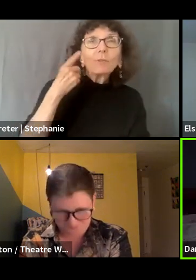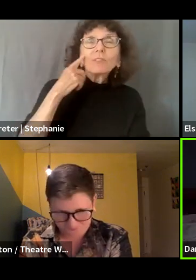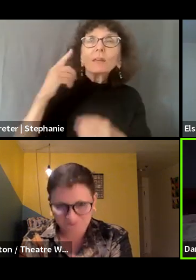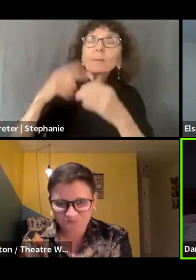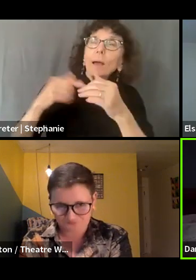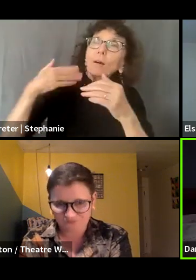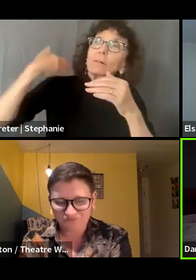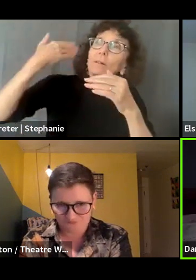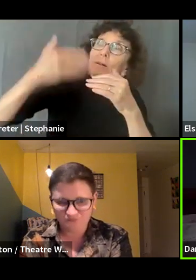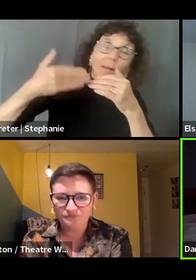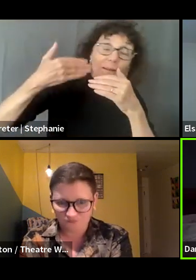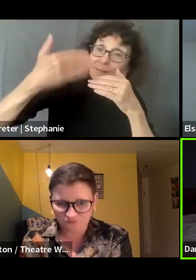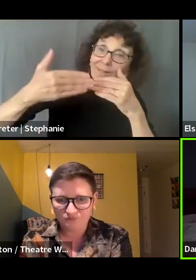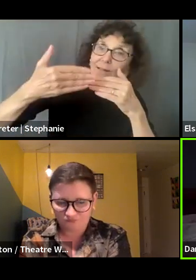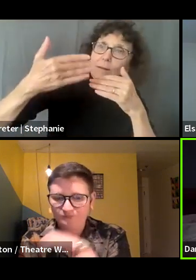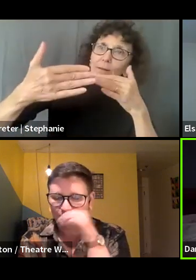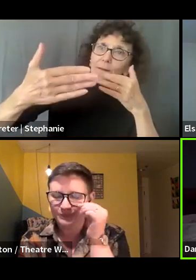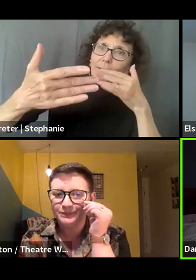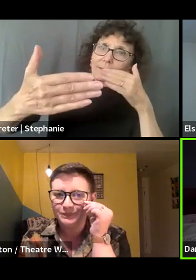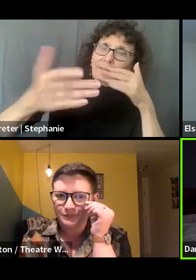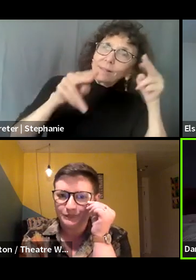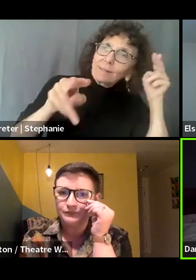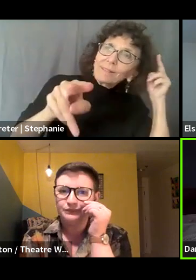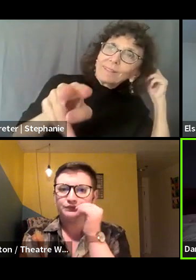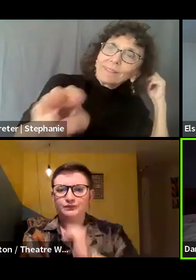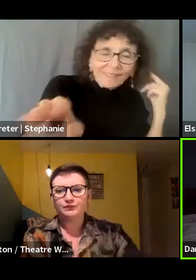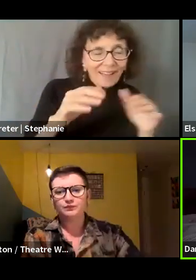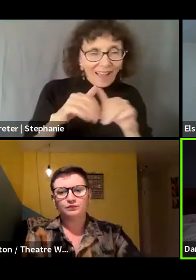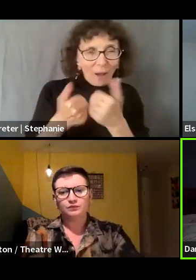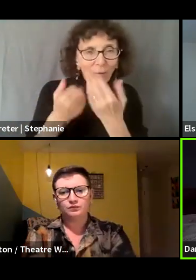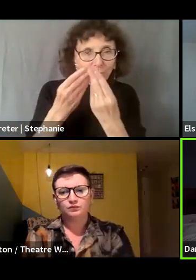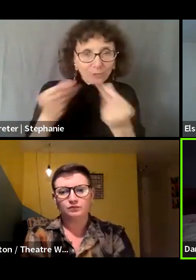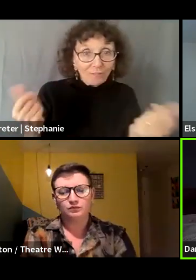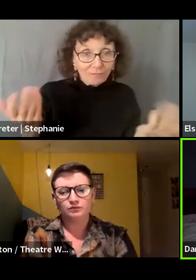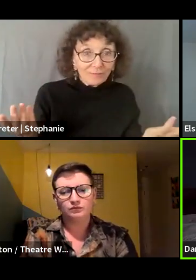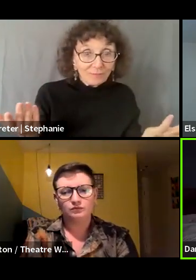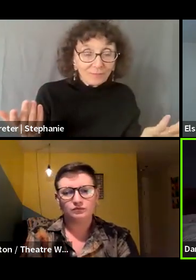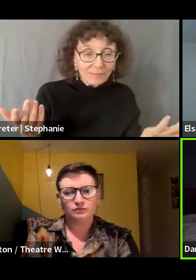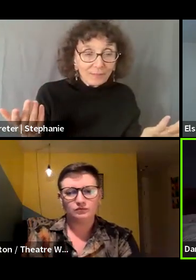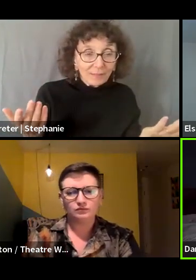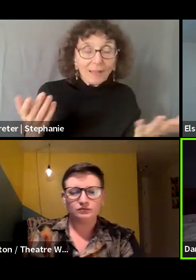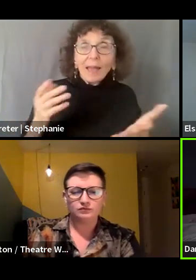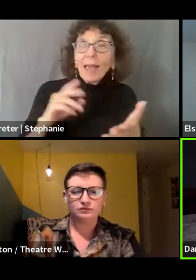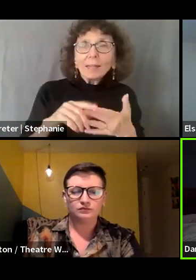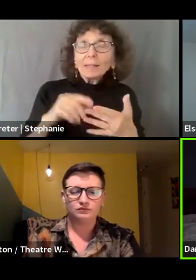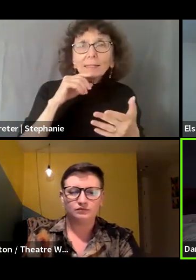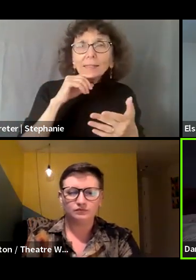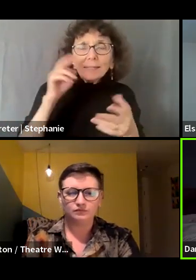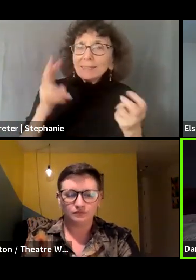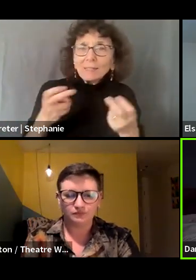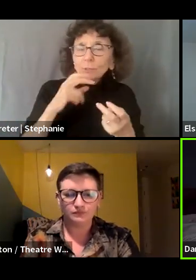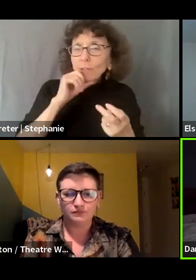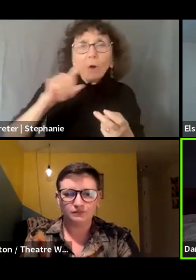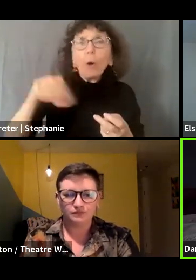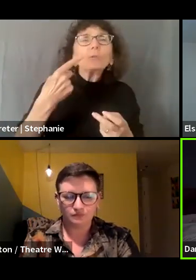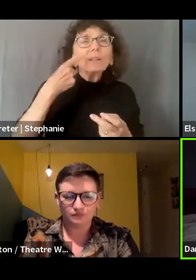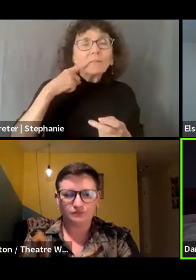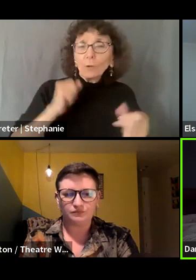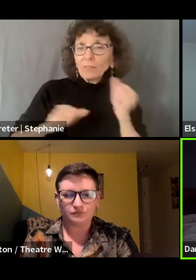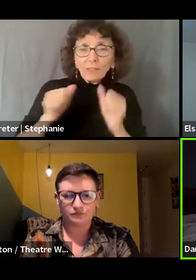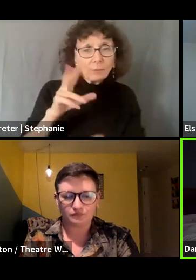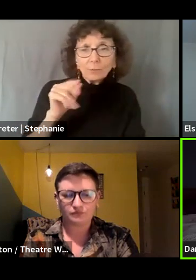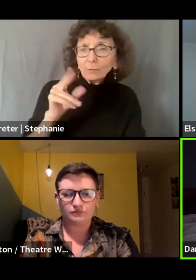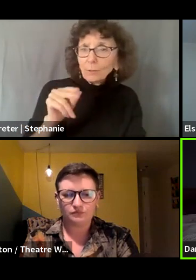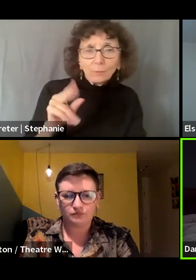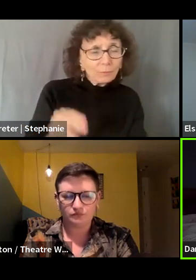about how do we address this. And they're not issues like we've already said that are unique to our field necessarily either.